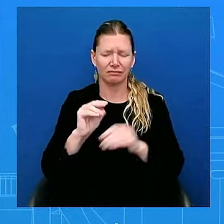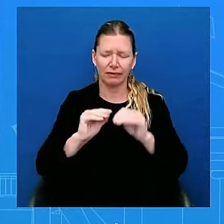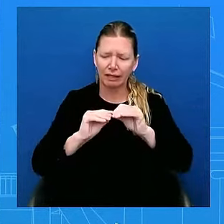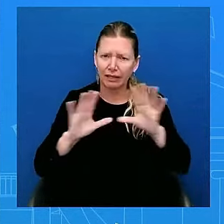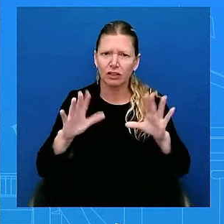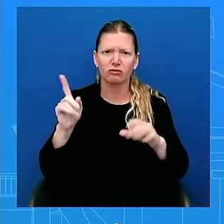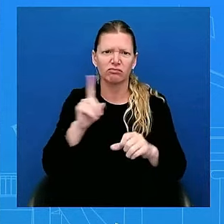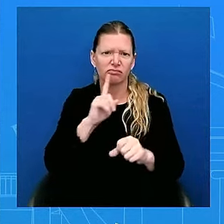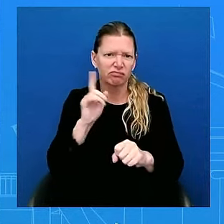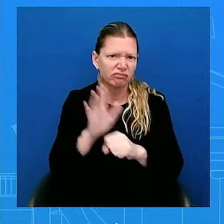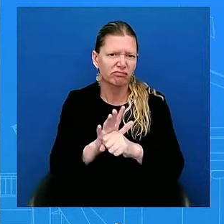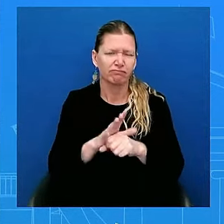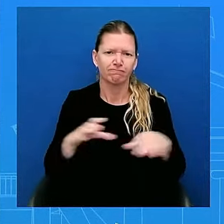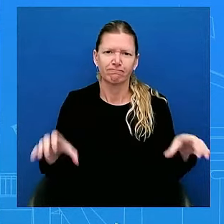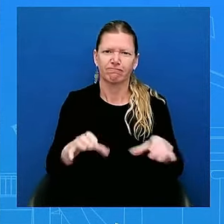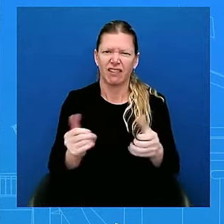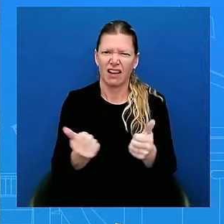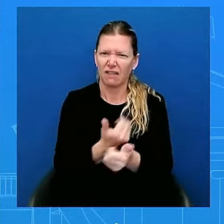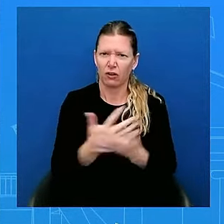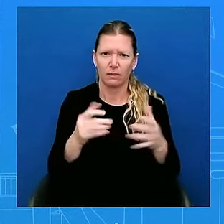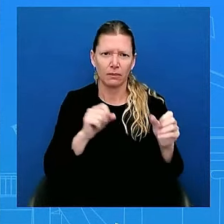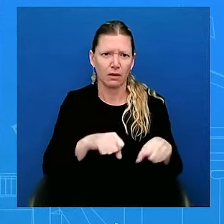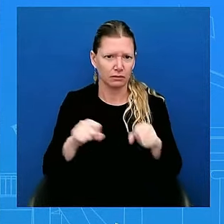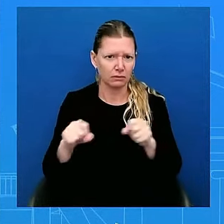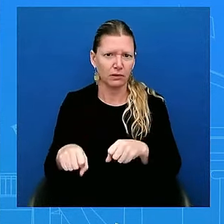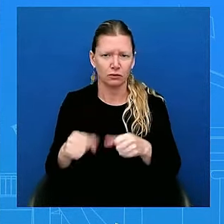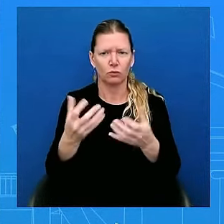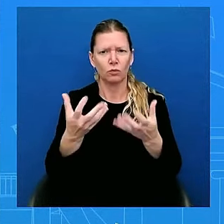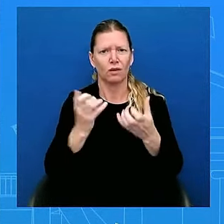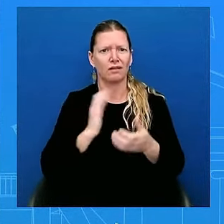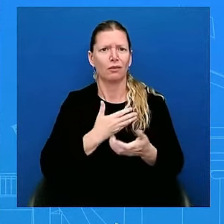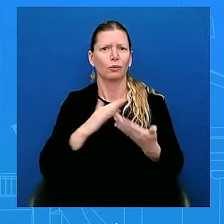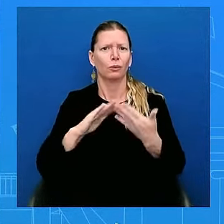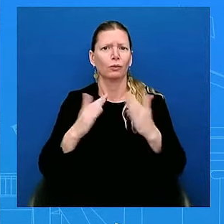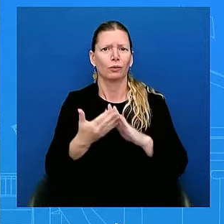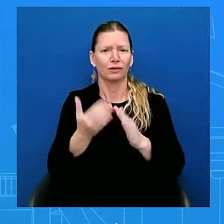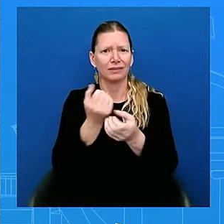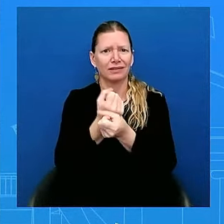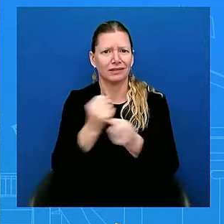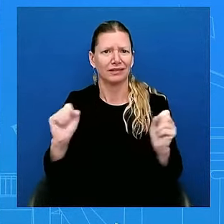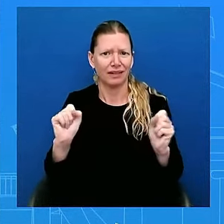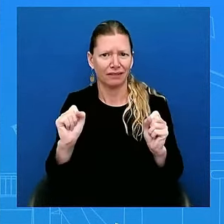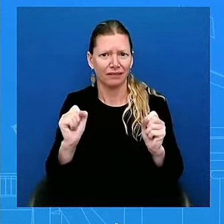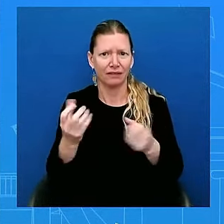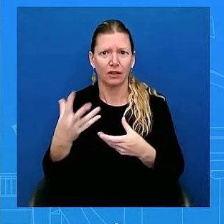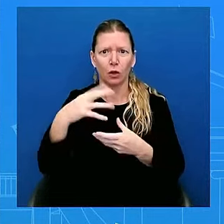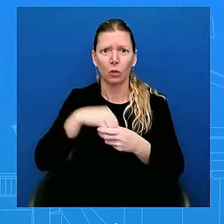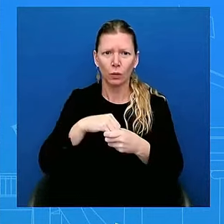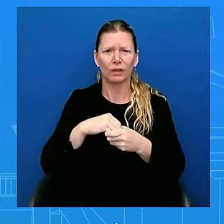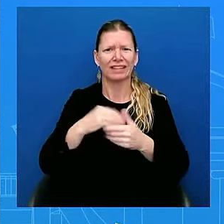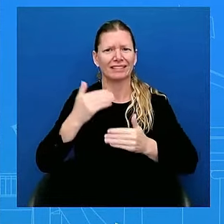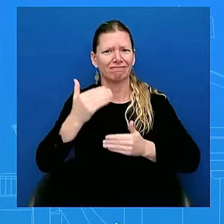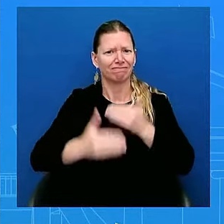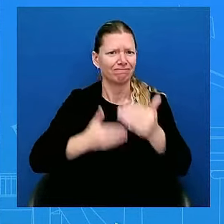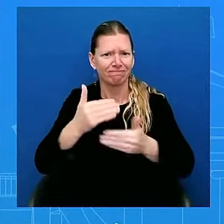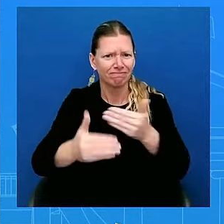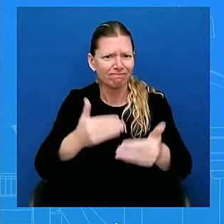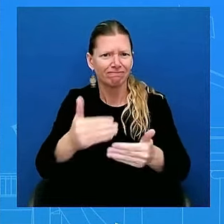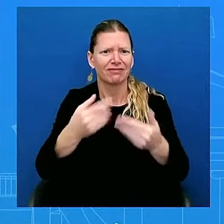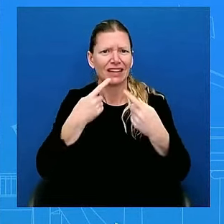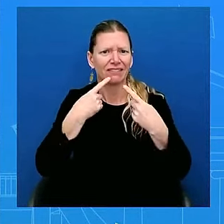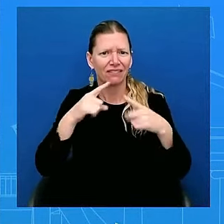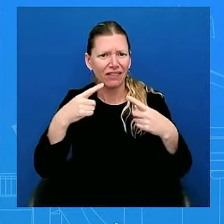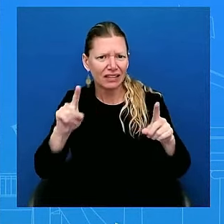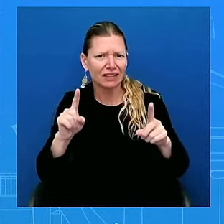make our communities safer, including by advancing effective, accountable policing. That's why the President has